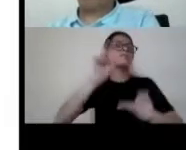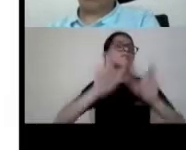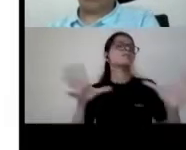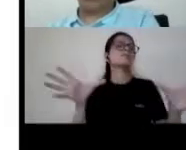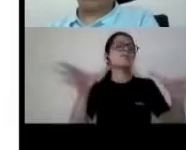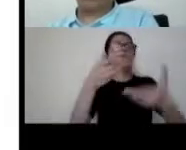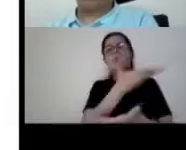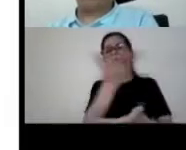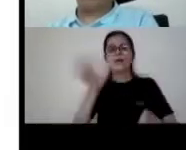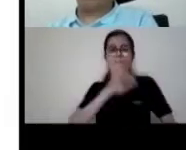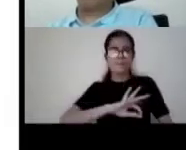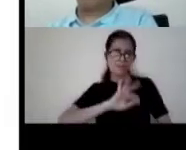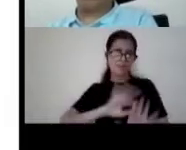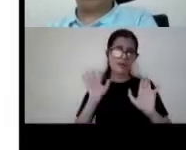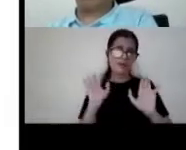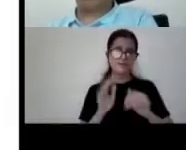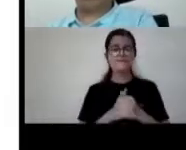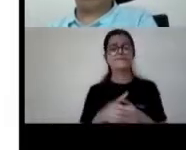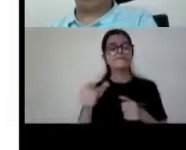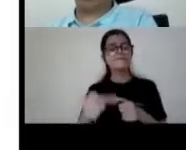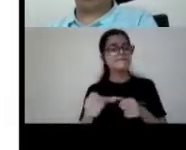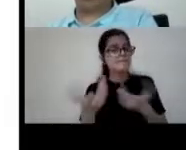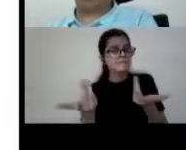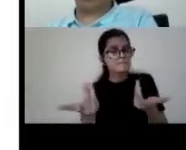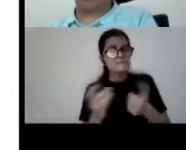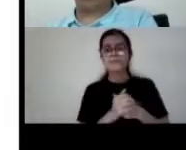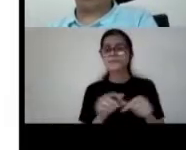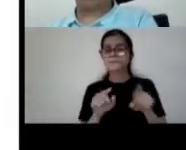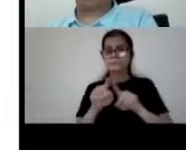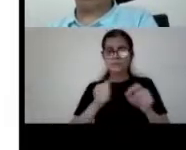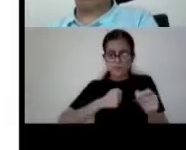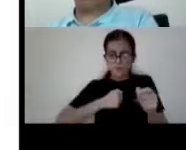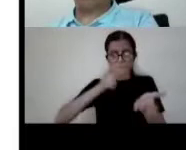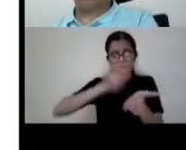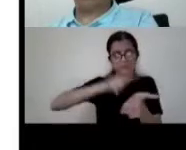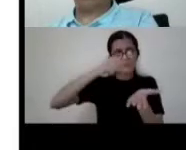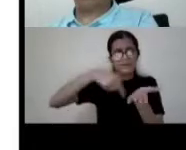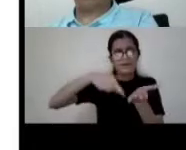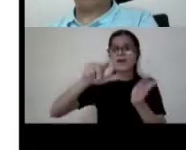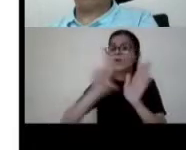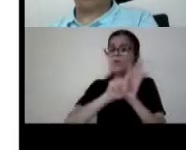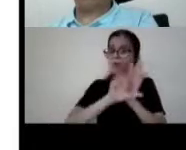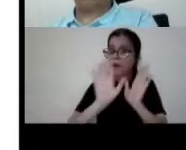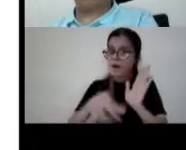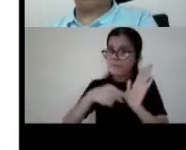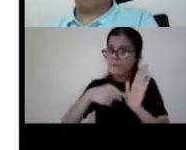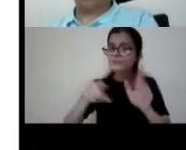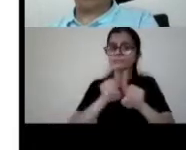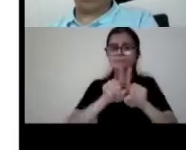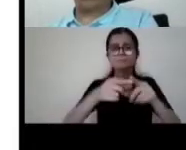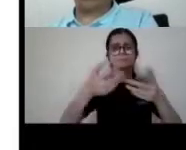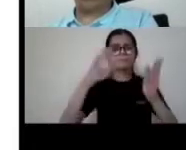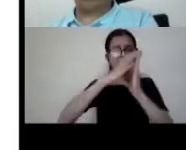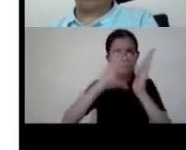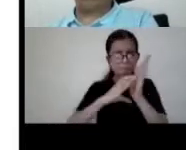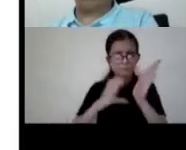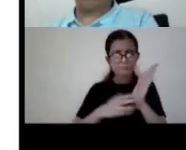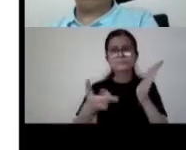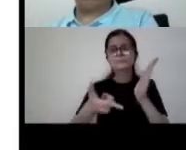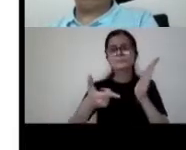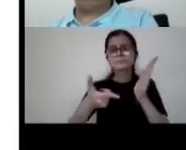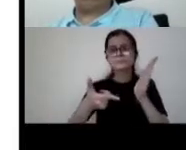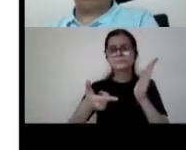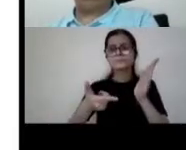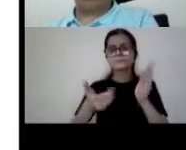and uh because we had our copyright law in place even before the text was finalized that enabled